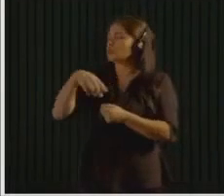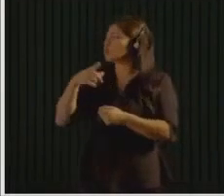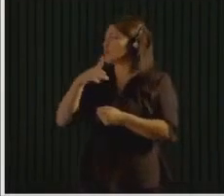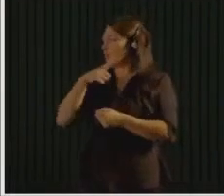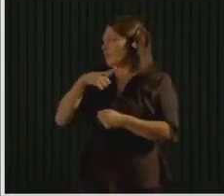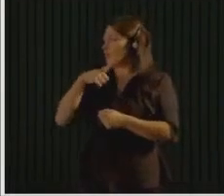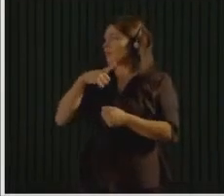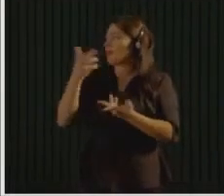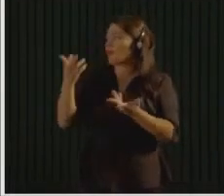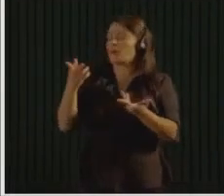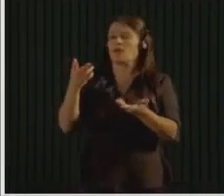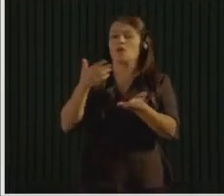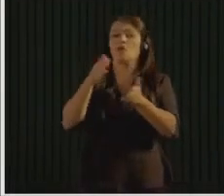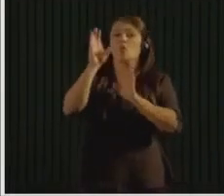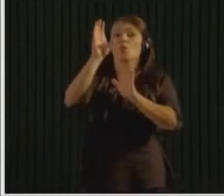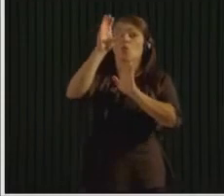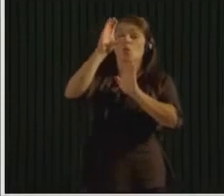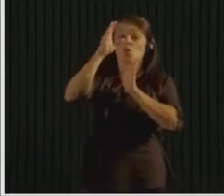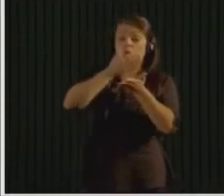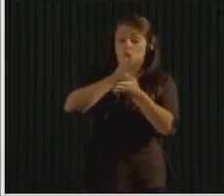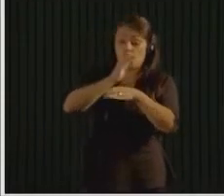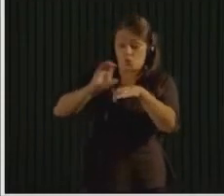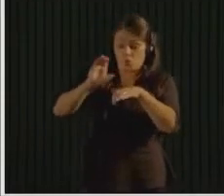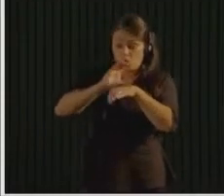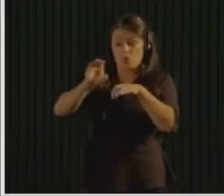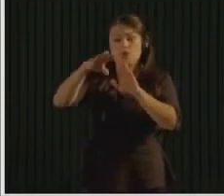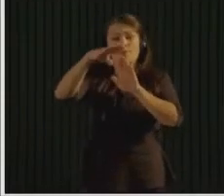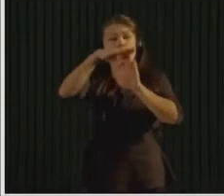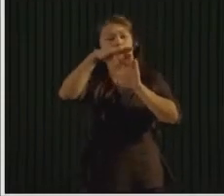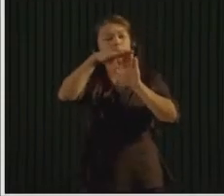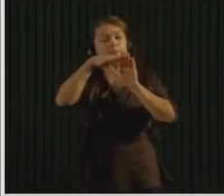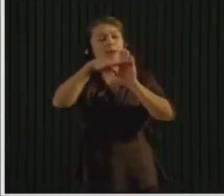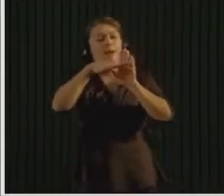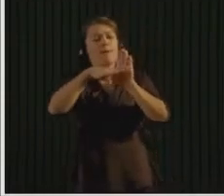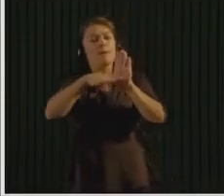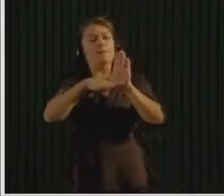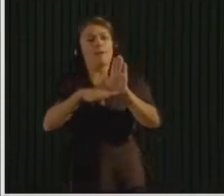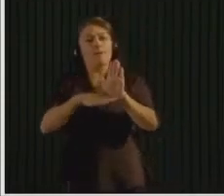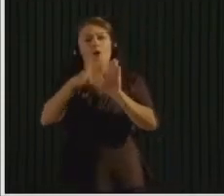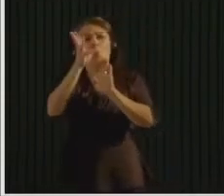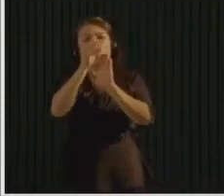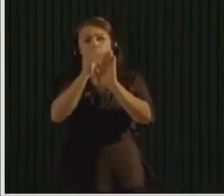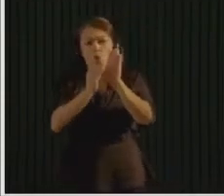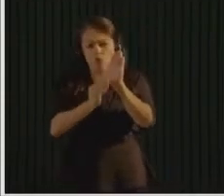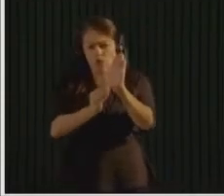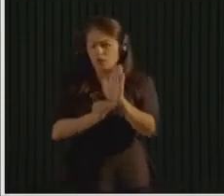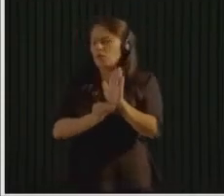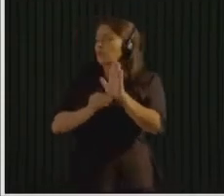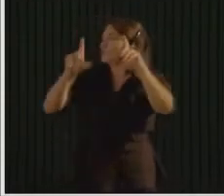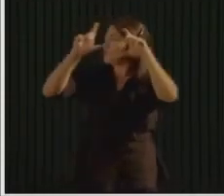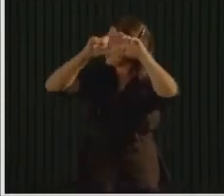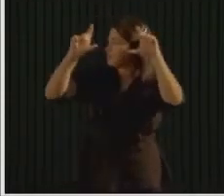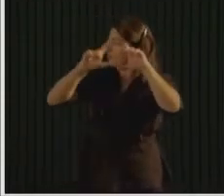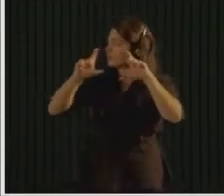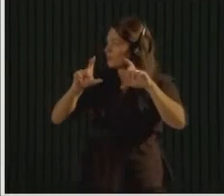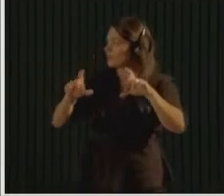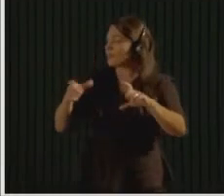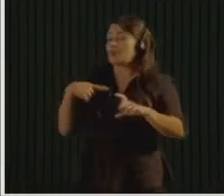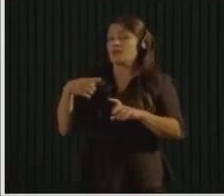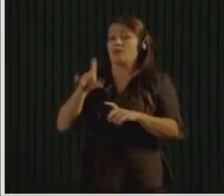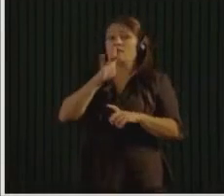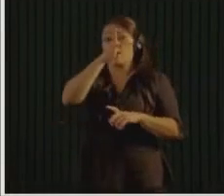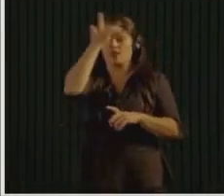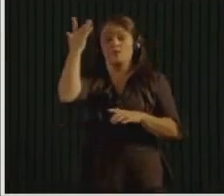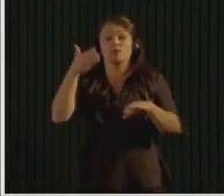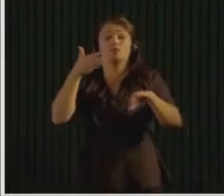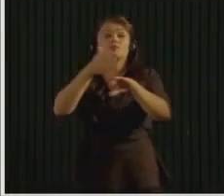then Zero Waste Principles and Tools, and Zero Waste Associates. We will be offering these programs online